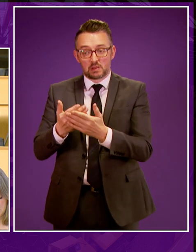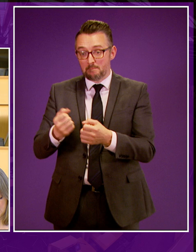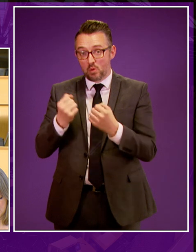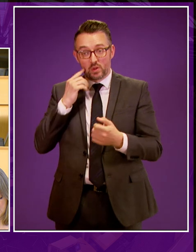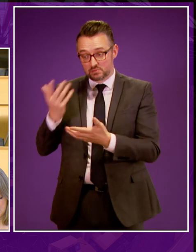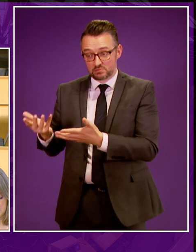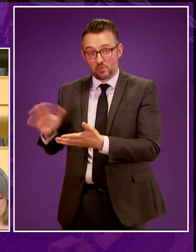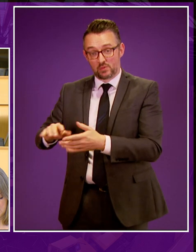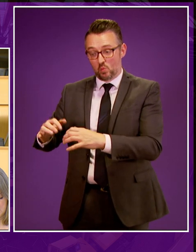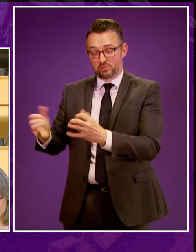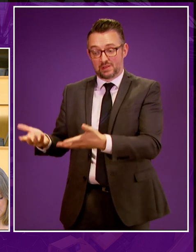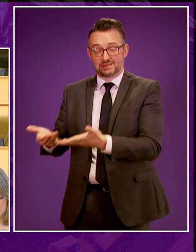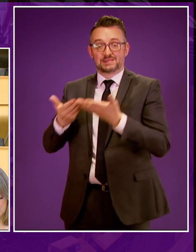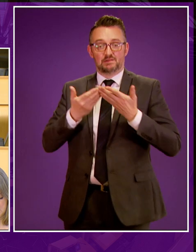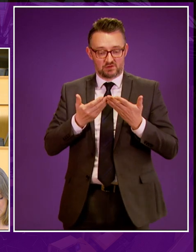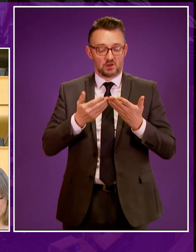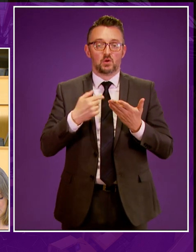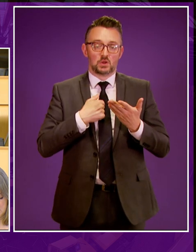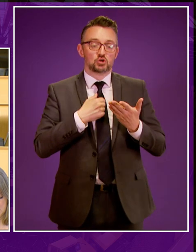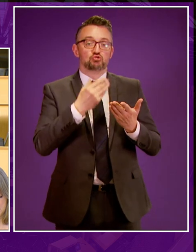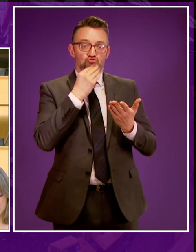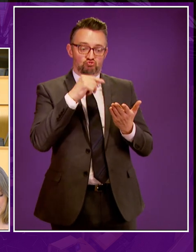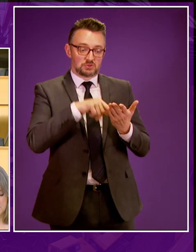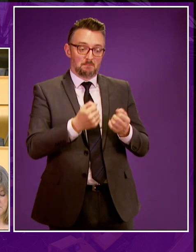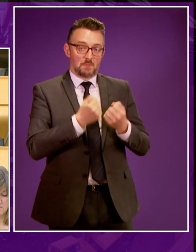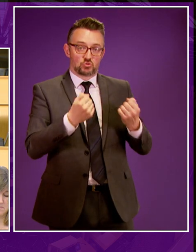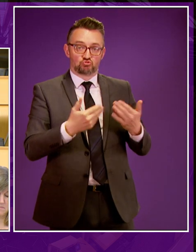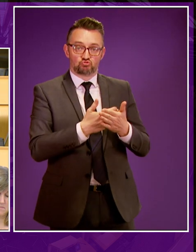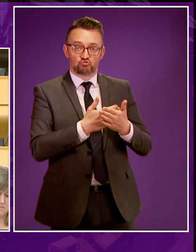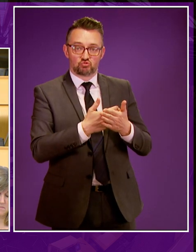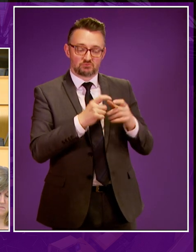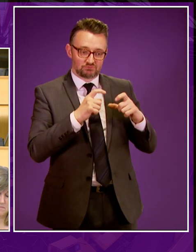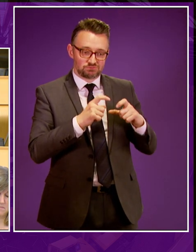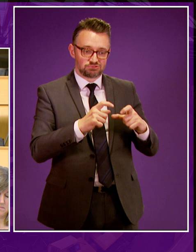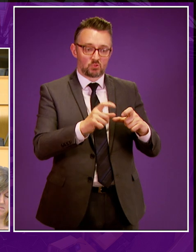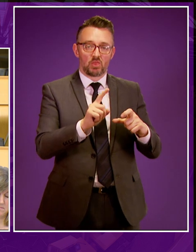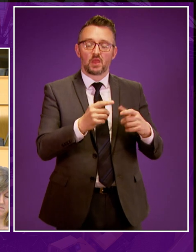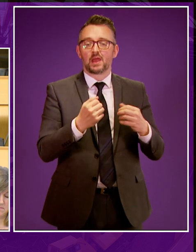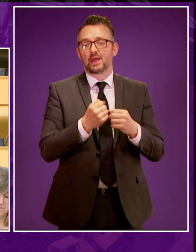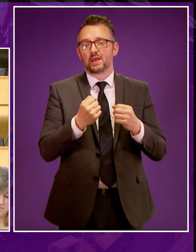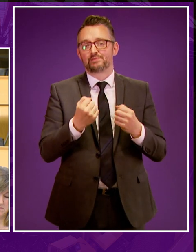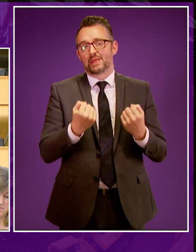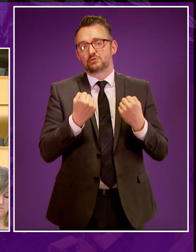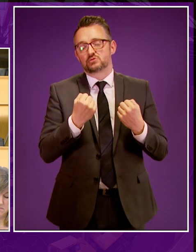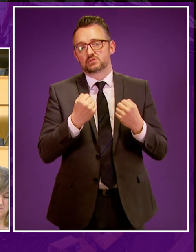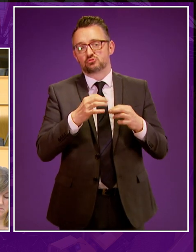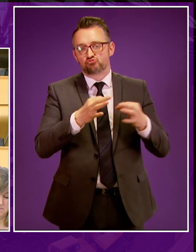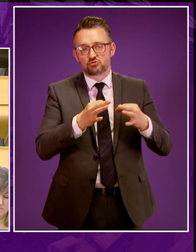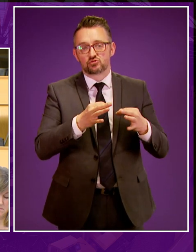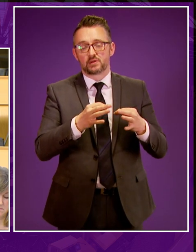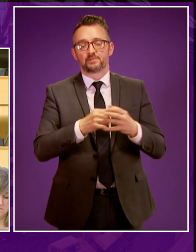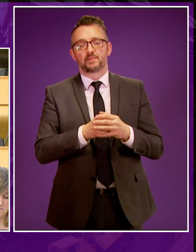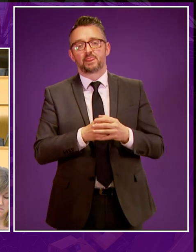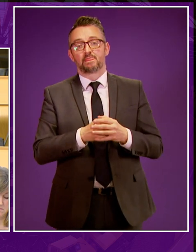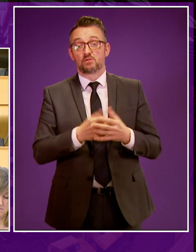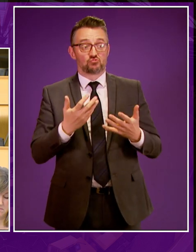when they arrive, be used in a way which is consistent with both the energy strategy and the national planning framework. There simply